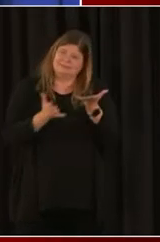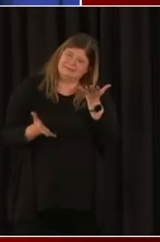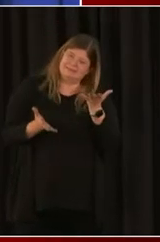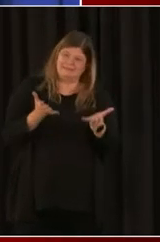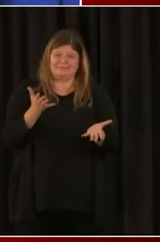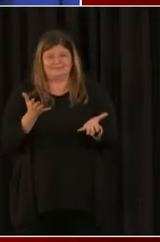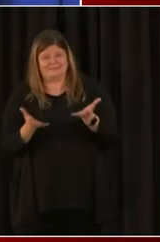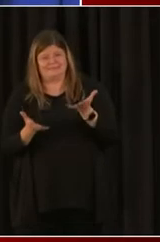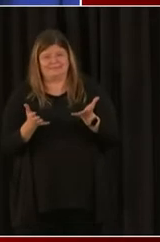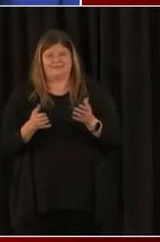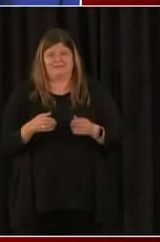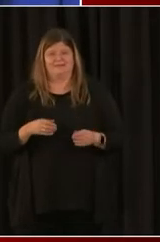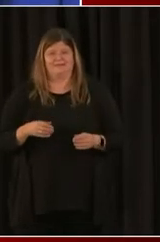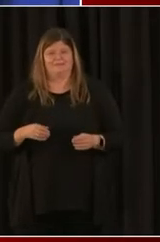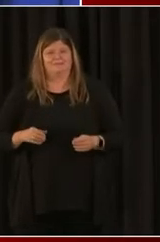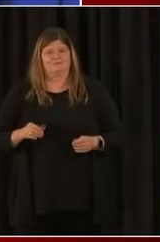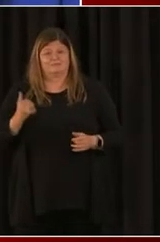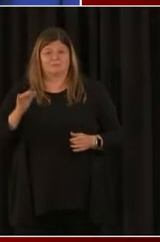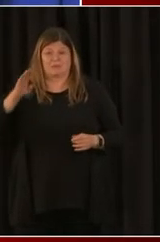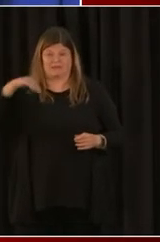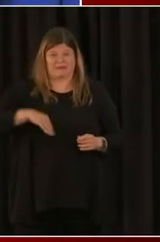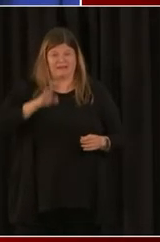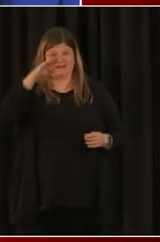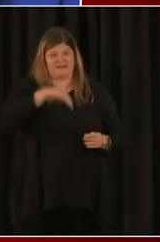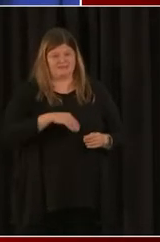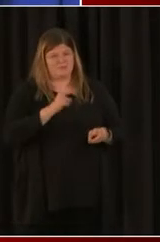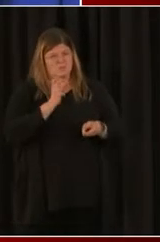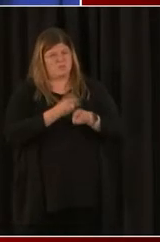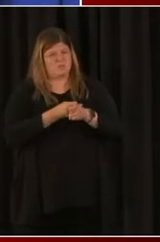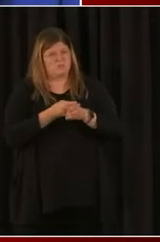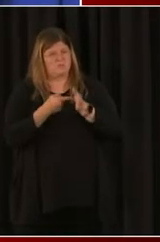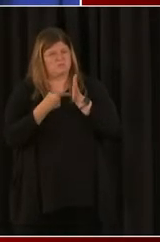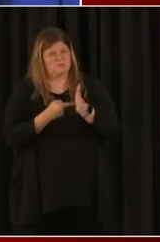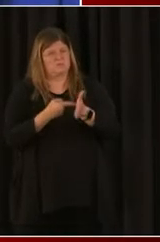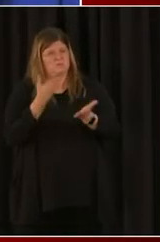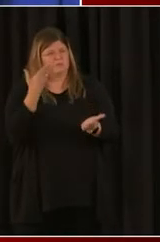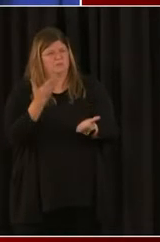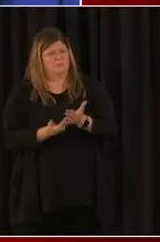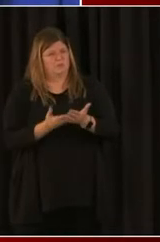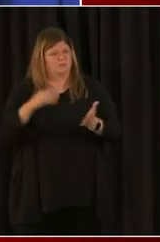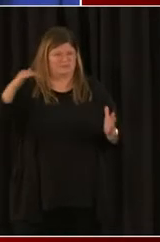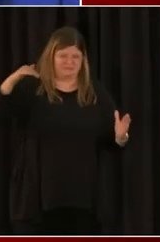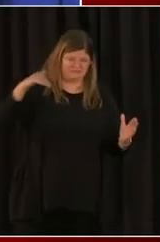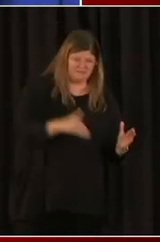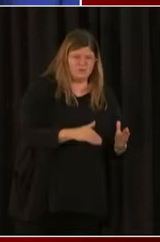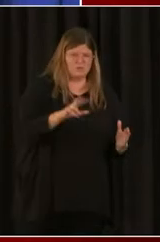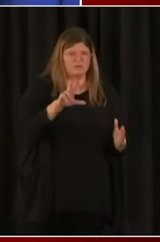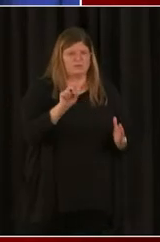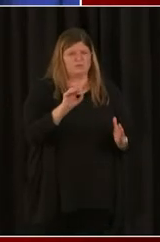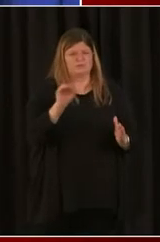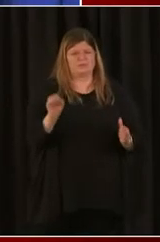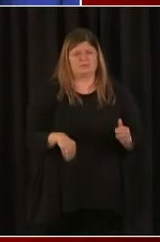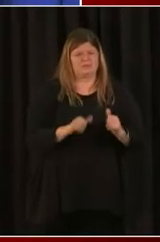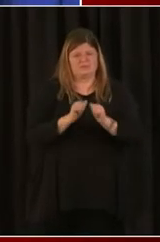can you talk to us about kind of just emphasizing that point and how you see that coming to fruition for folks?